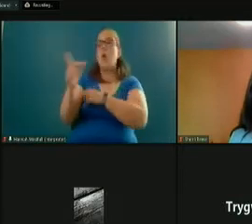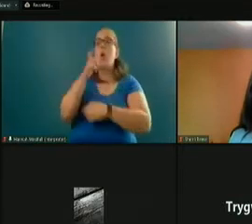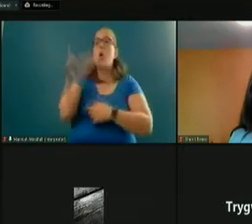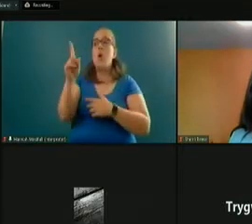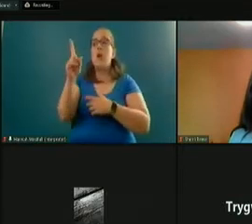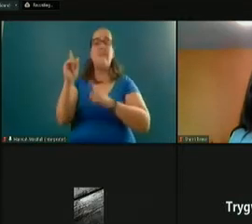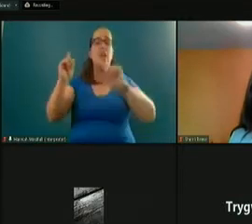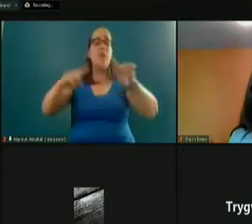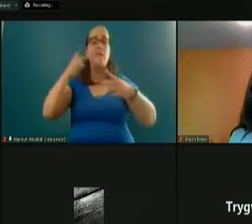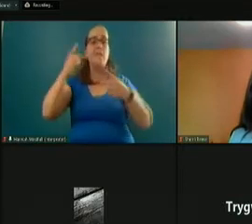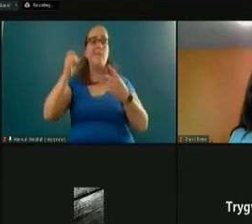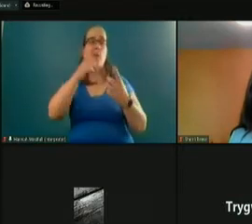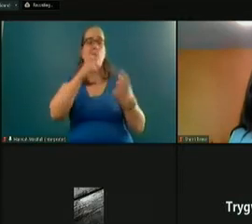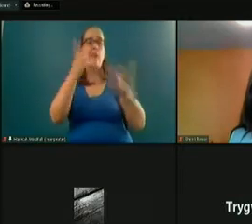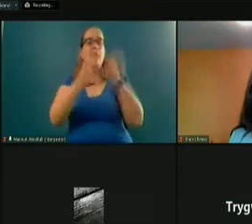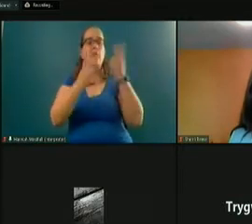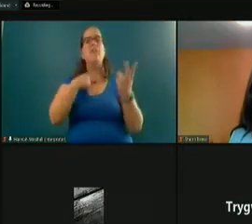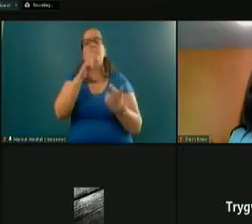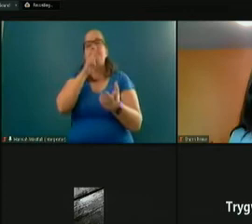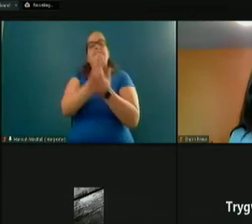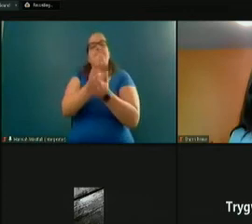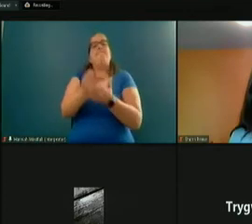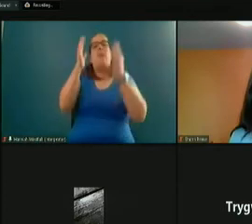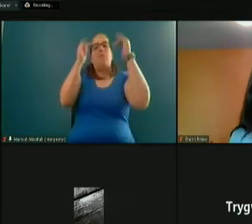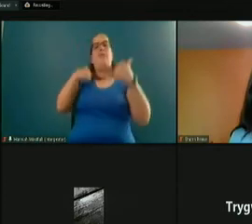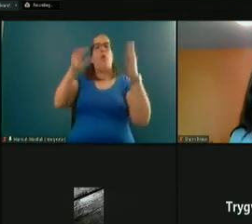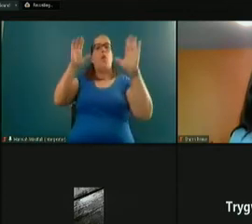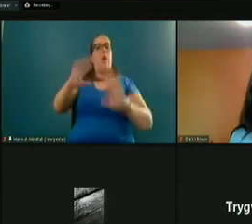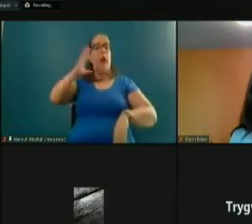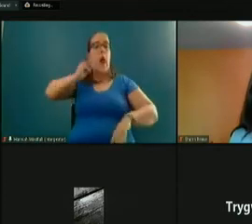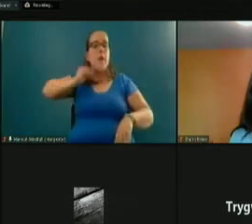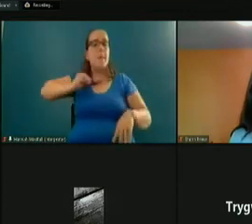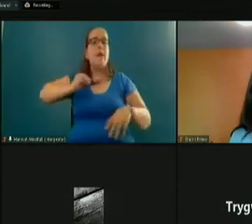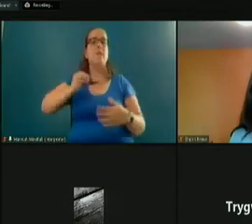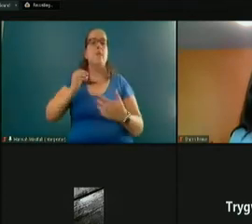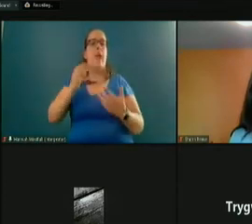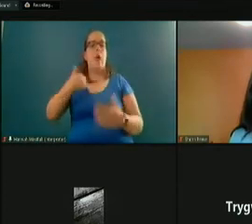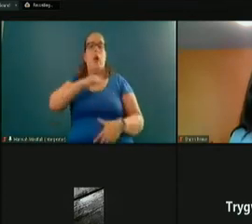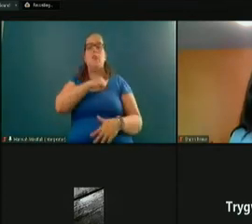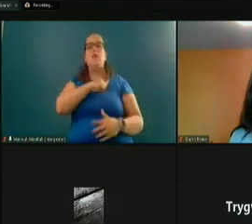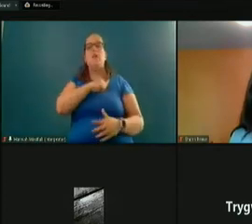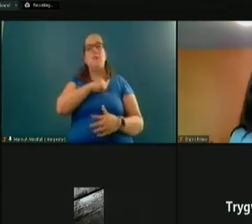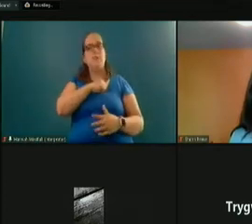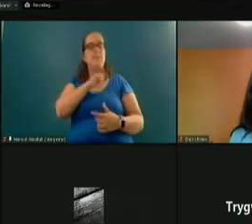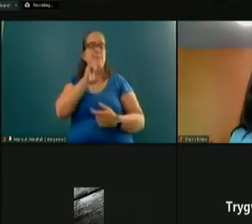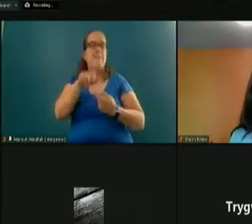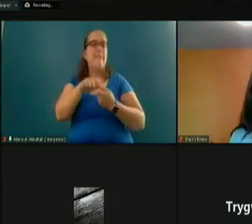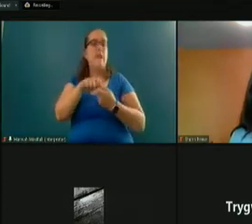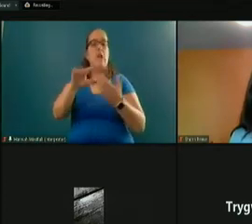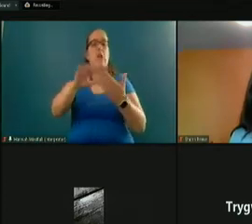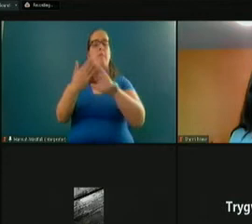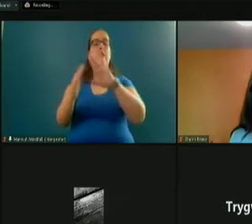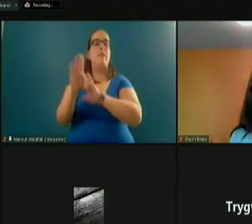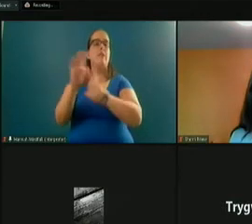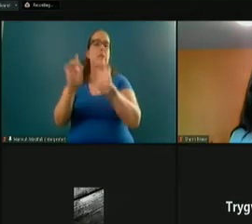I genuinely hope that they have a great experience. And we certainly, in the community development department, and I